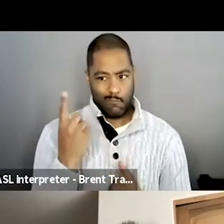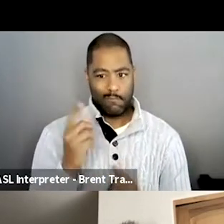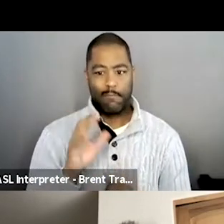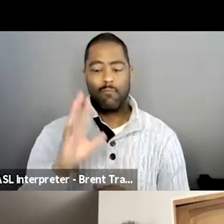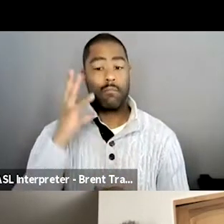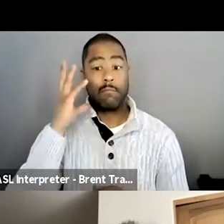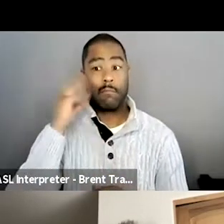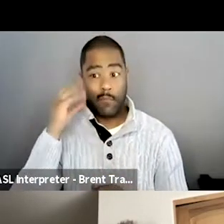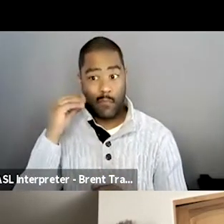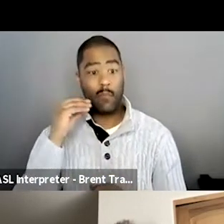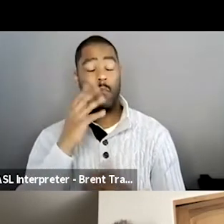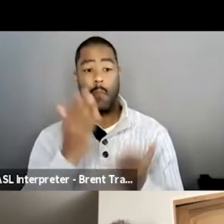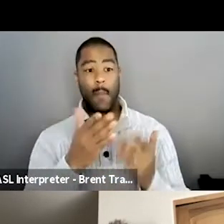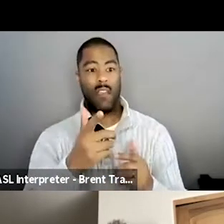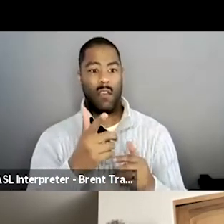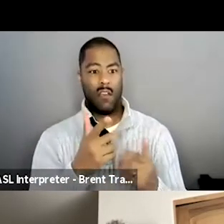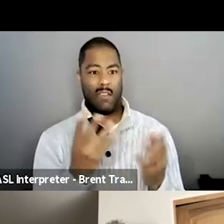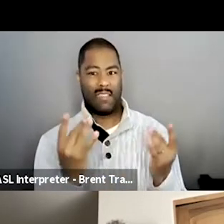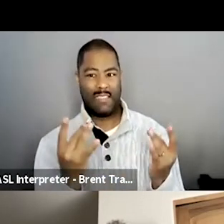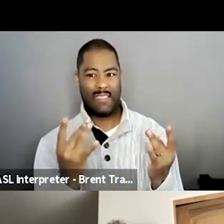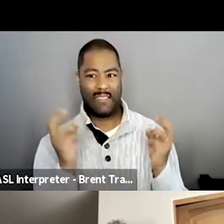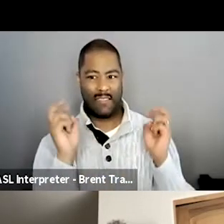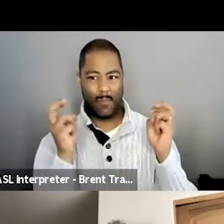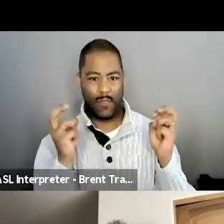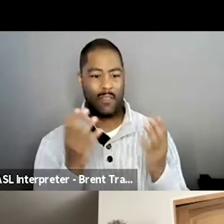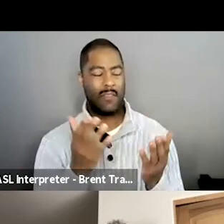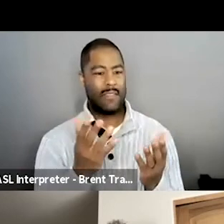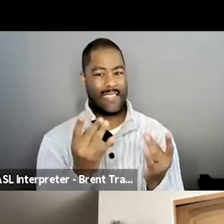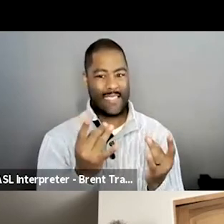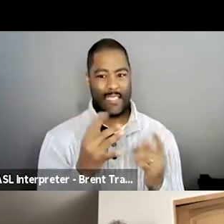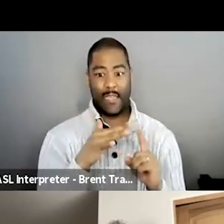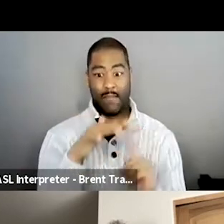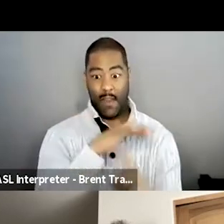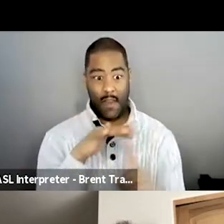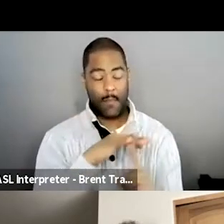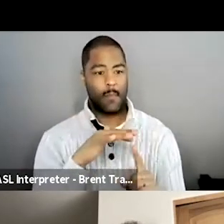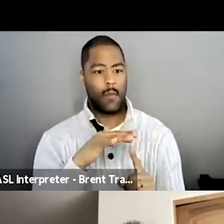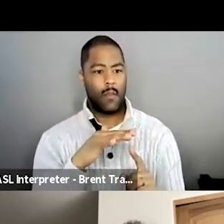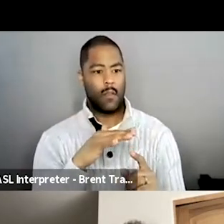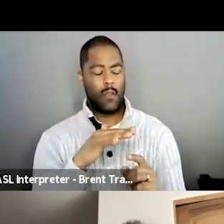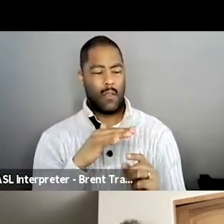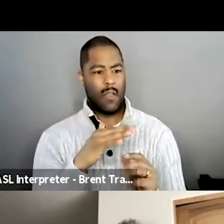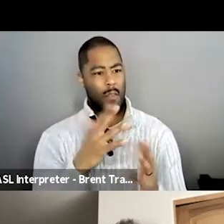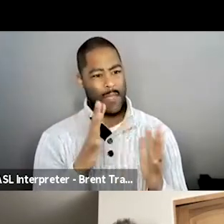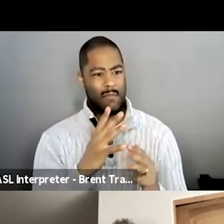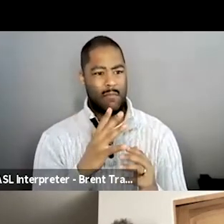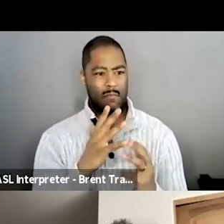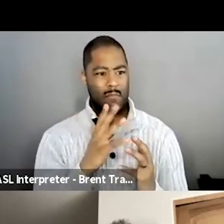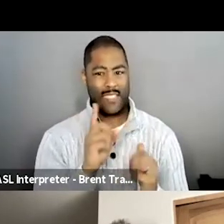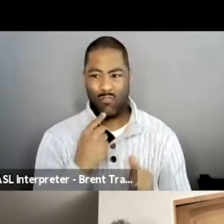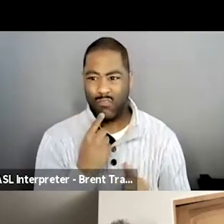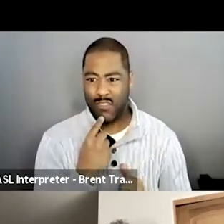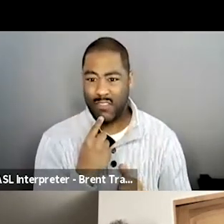you manage to pull, you know, to throw in as much humor as you did. And,